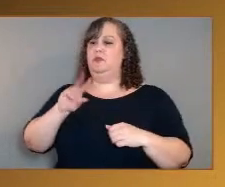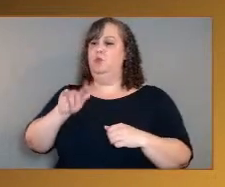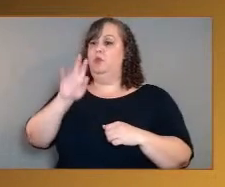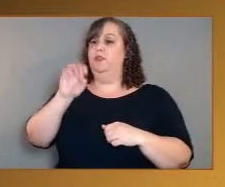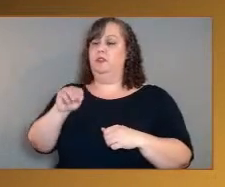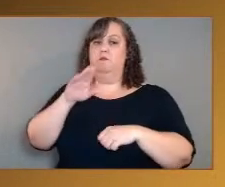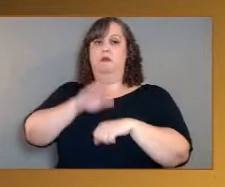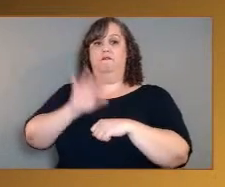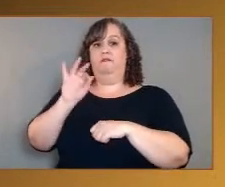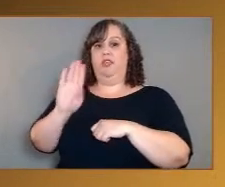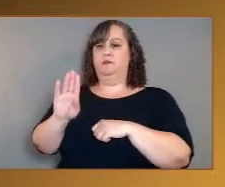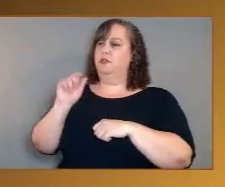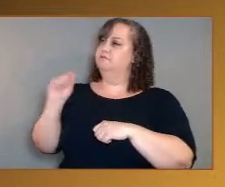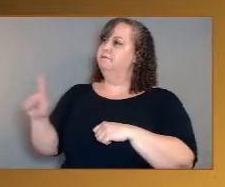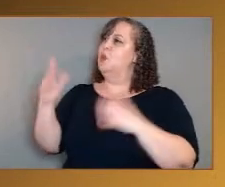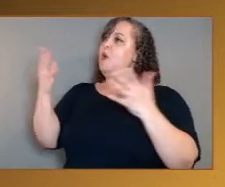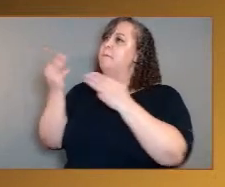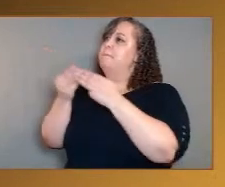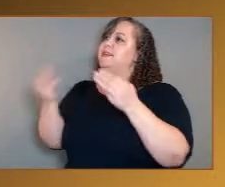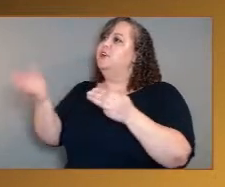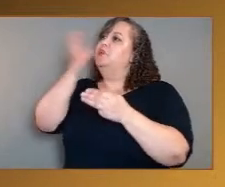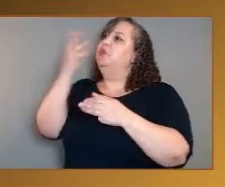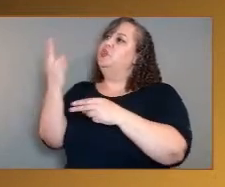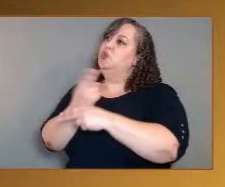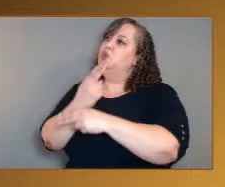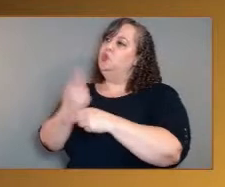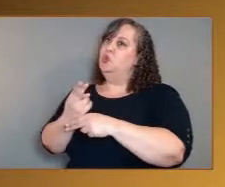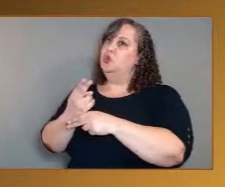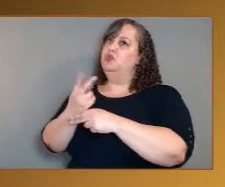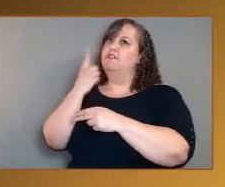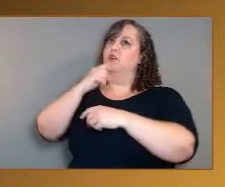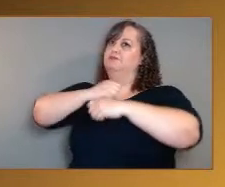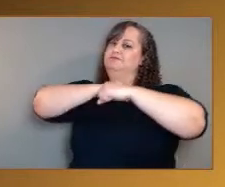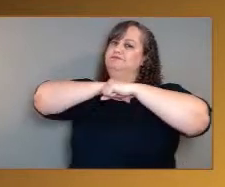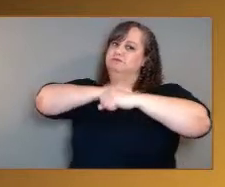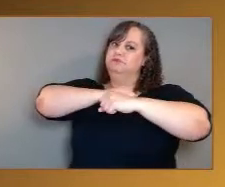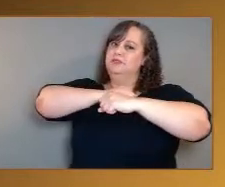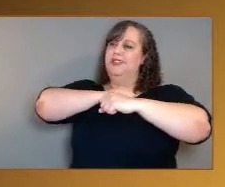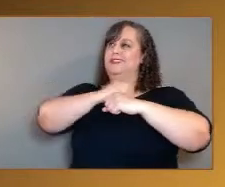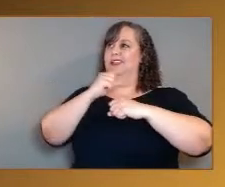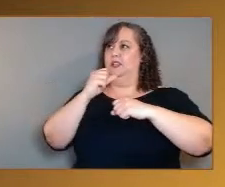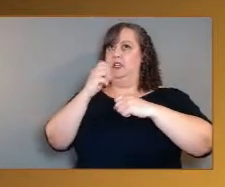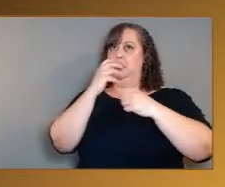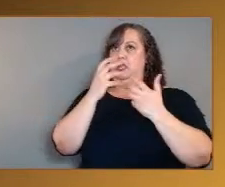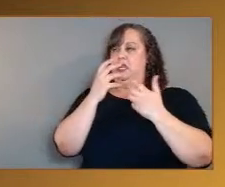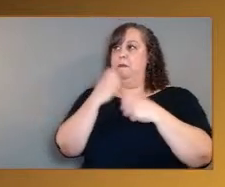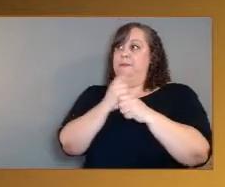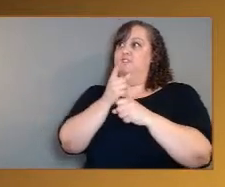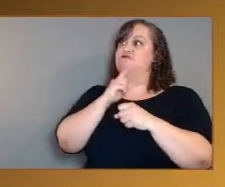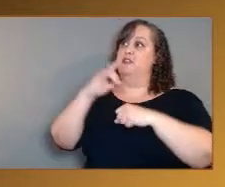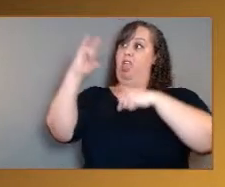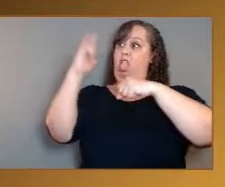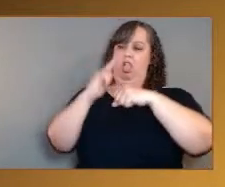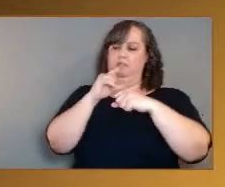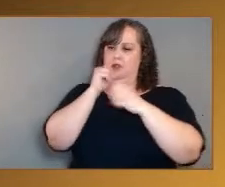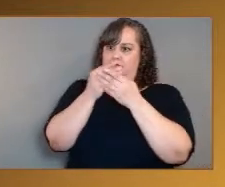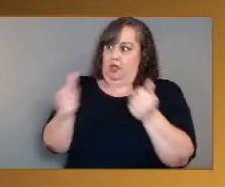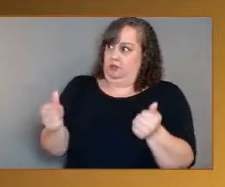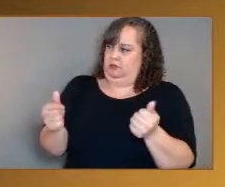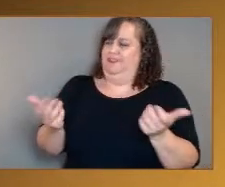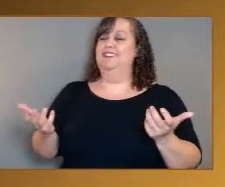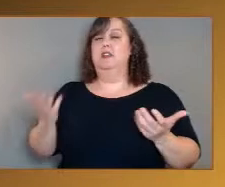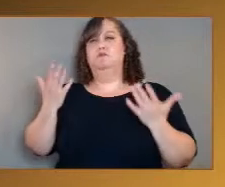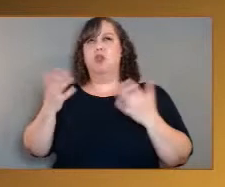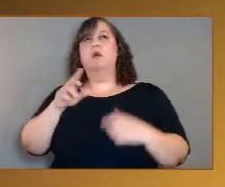to keep the spacecraft from melting? It's probably a da Vinci question for starters, but Veritas may well have its own thermal